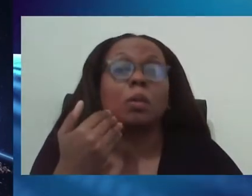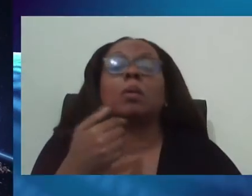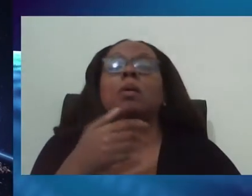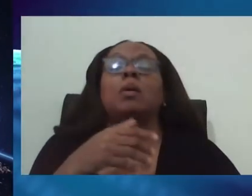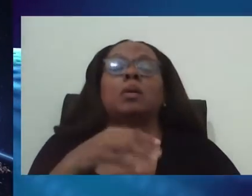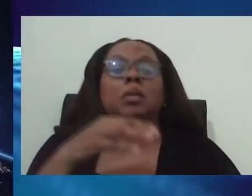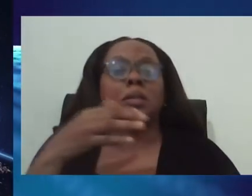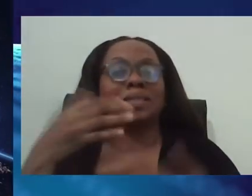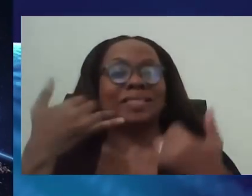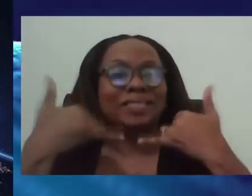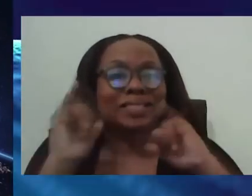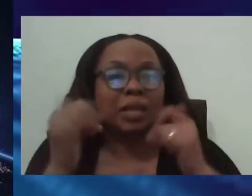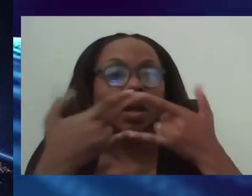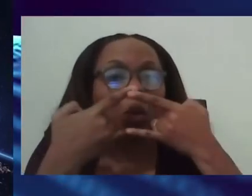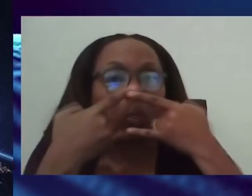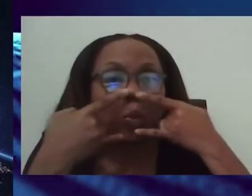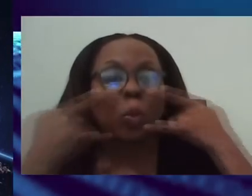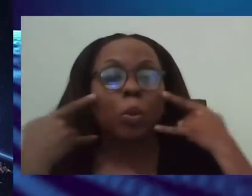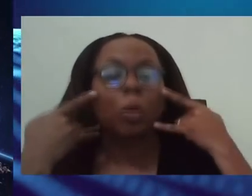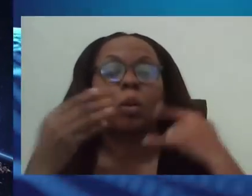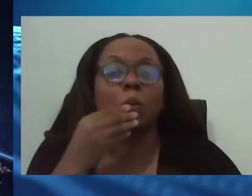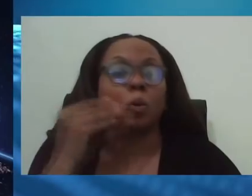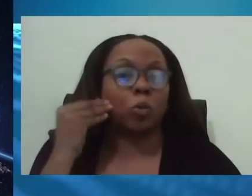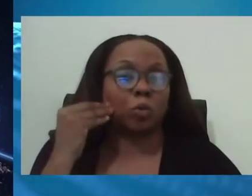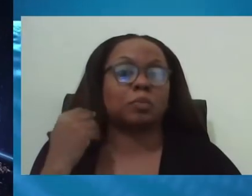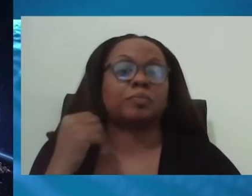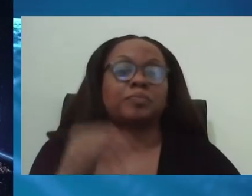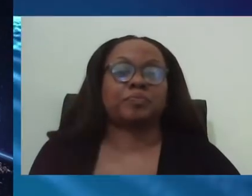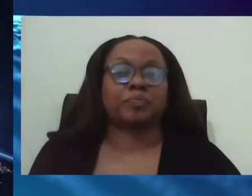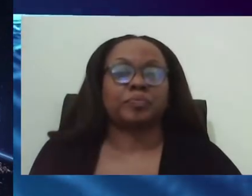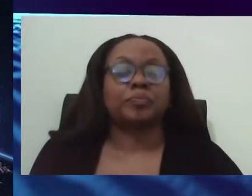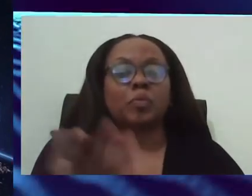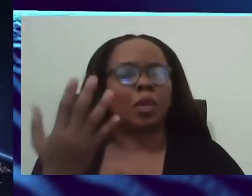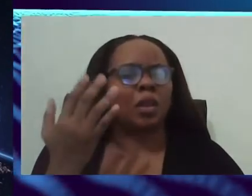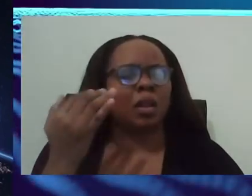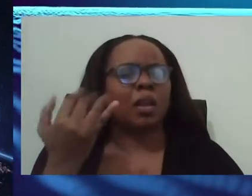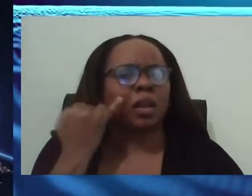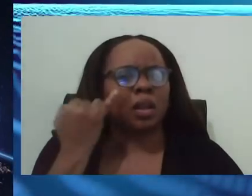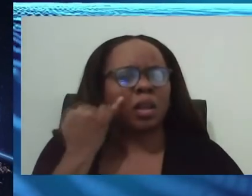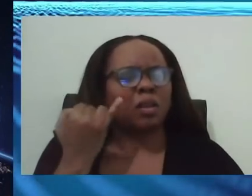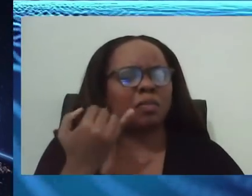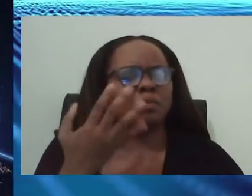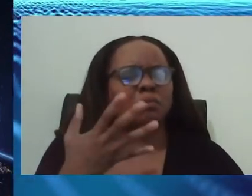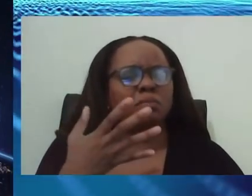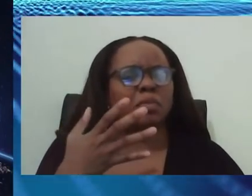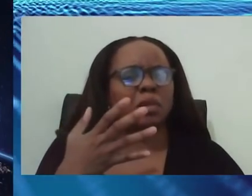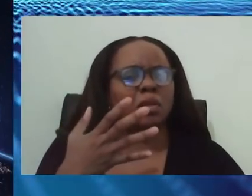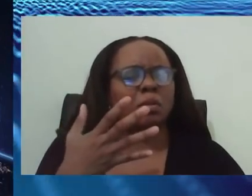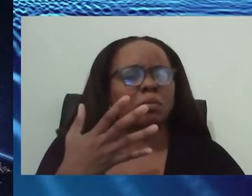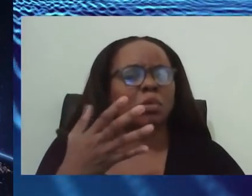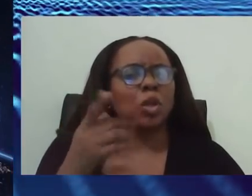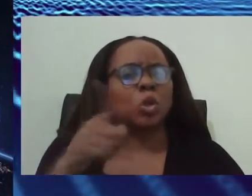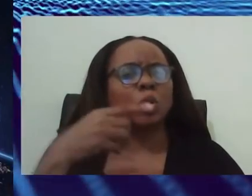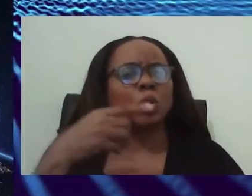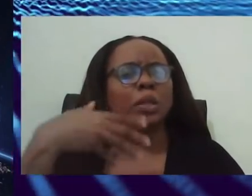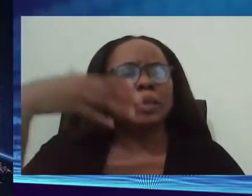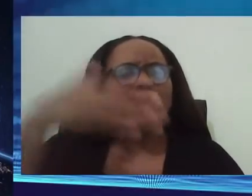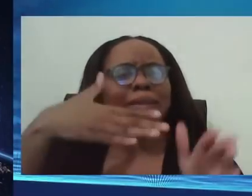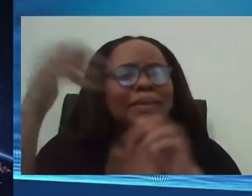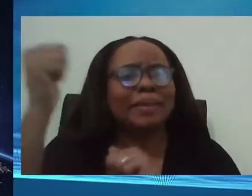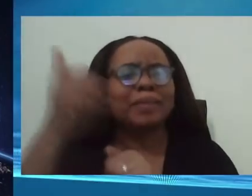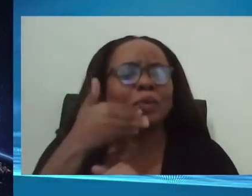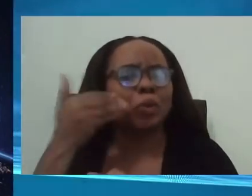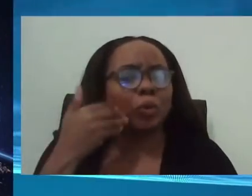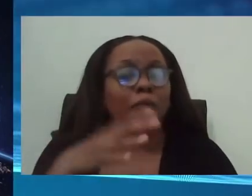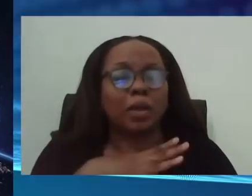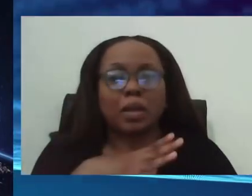with your family member, especially those family members who going out. You know, we have a lot of elderly persons. They're not leaving the home, but there's somebody who's coming in